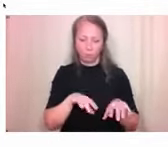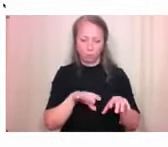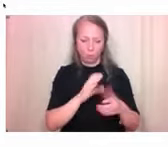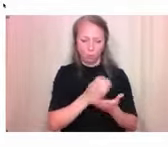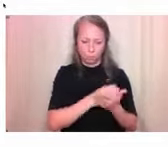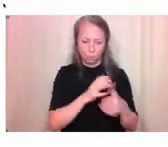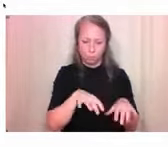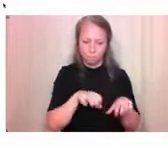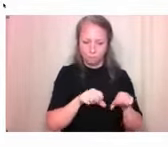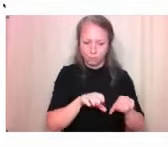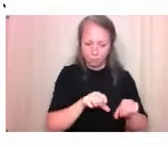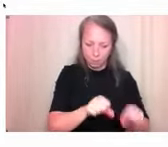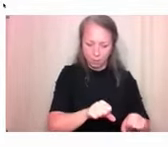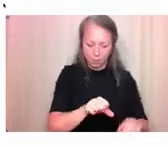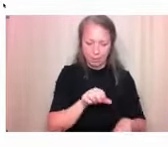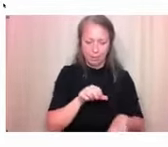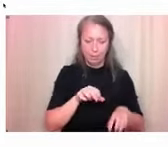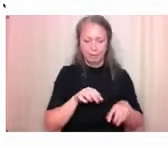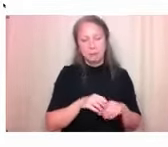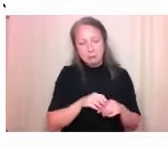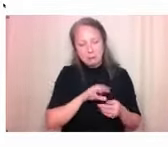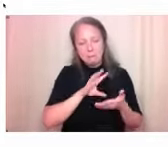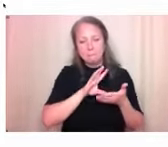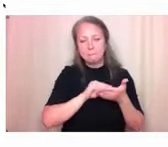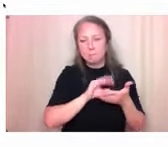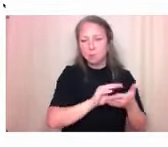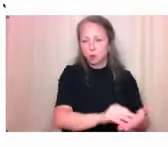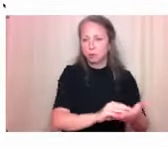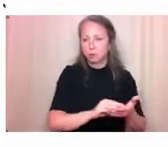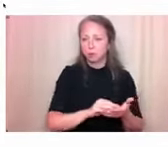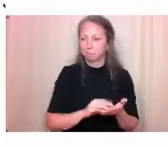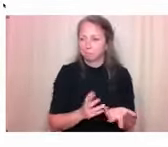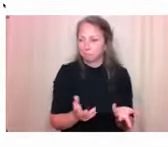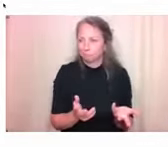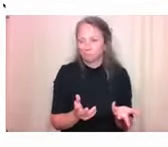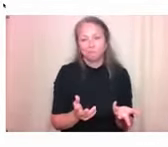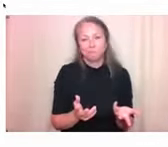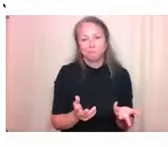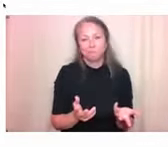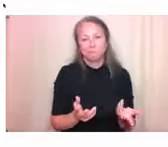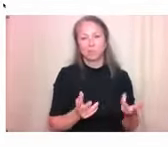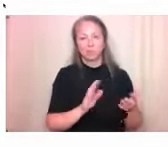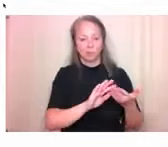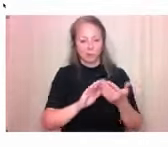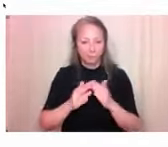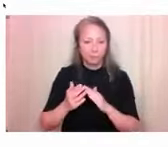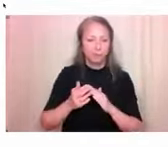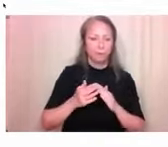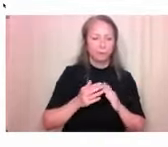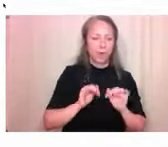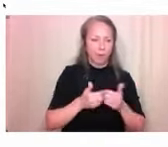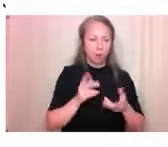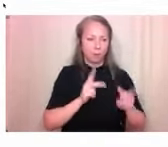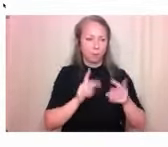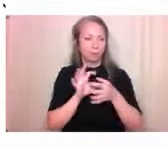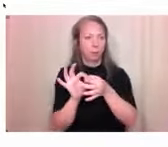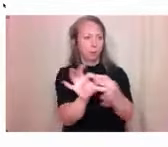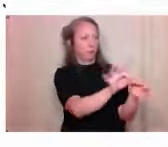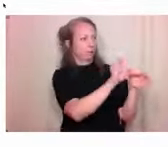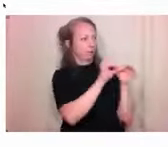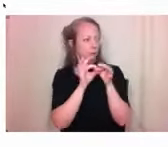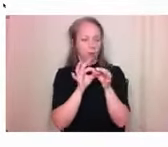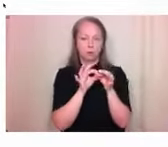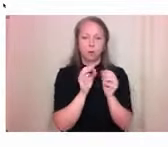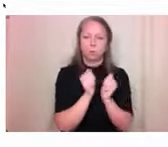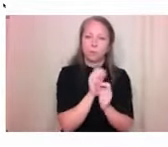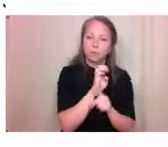settlements we create and the way that we interact with our environment all around us. And so that's ultimately what